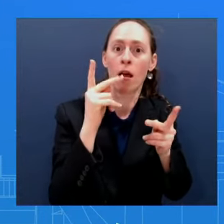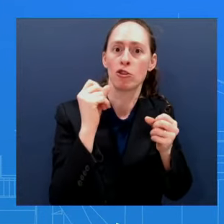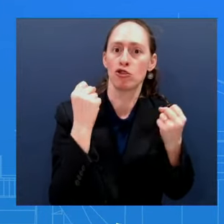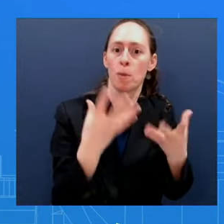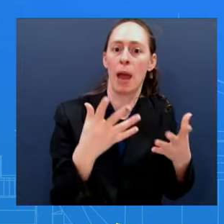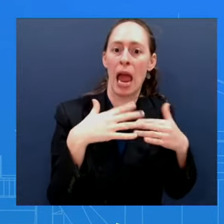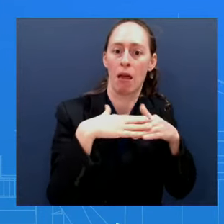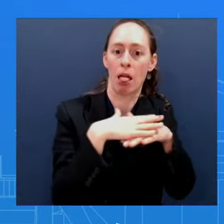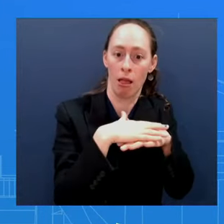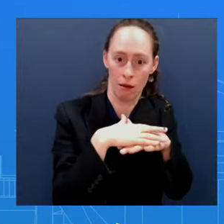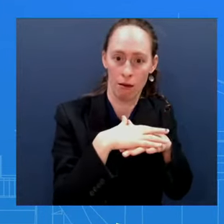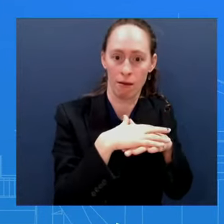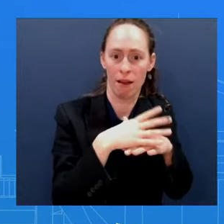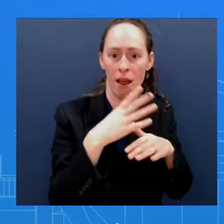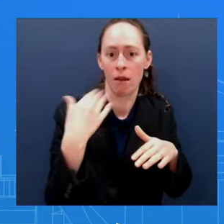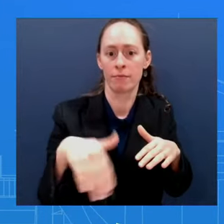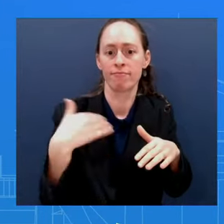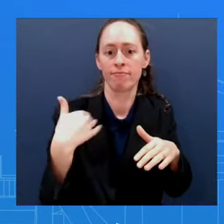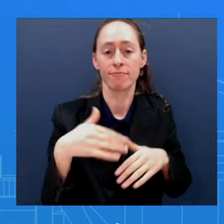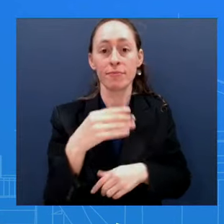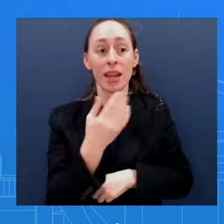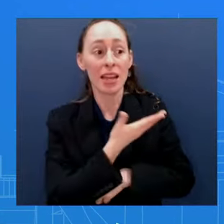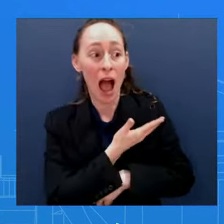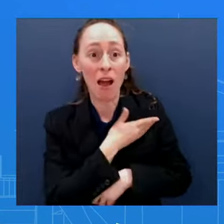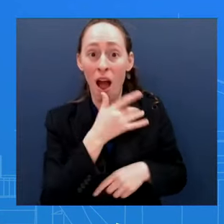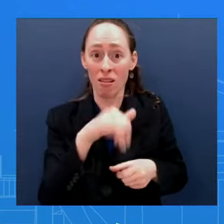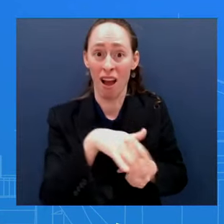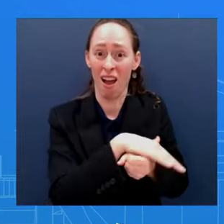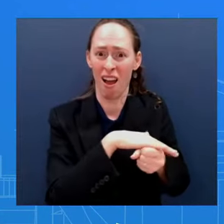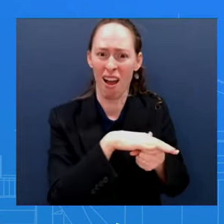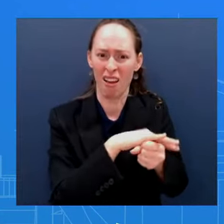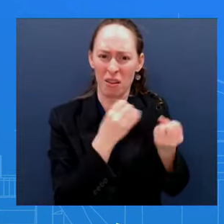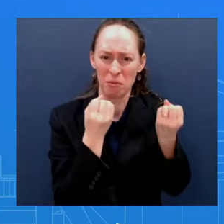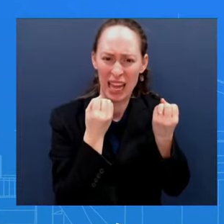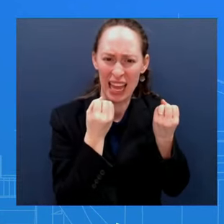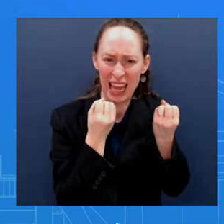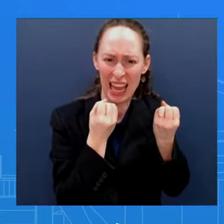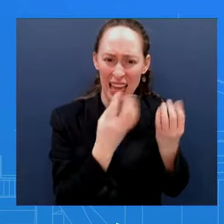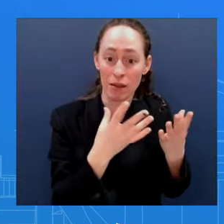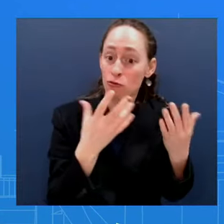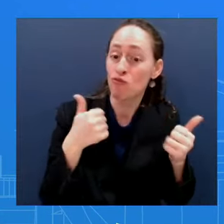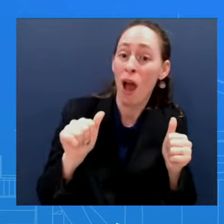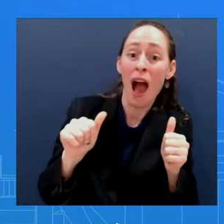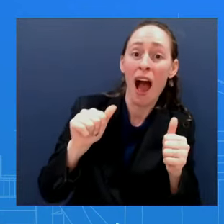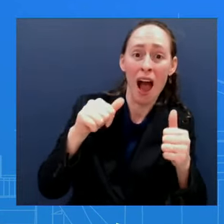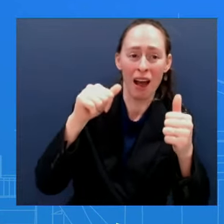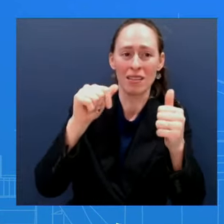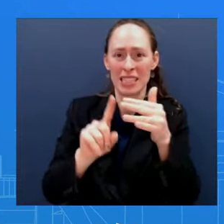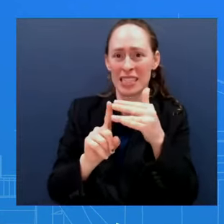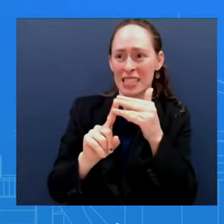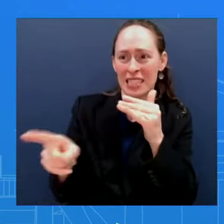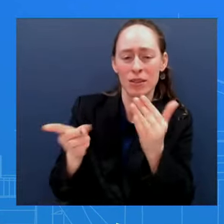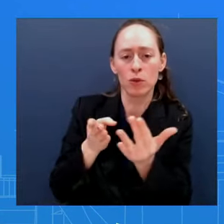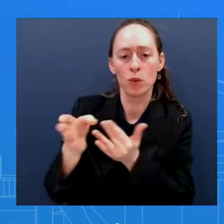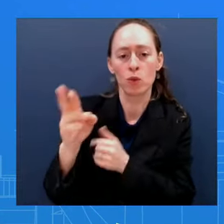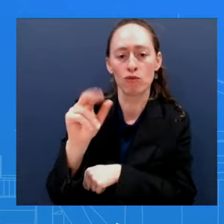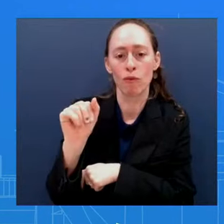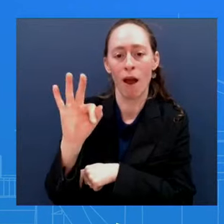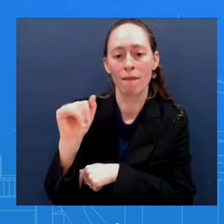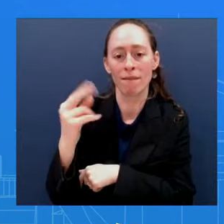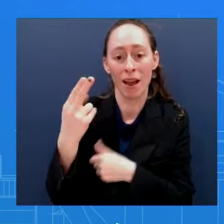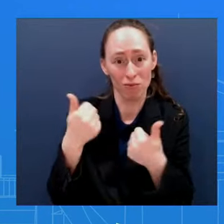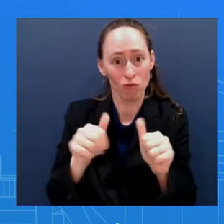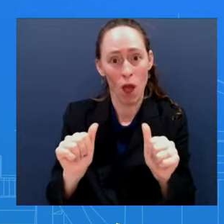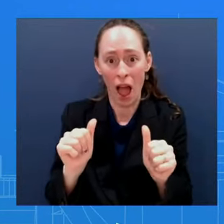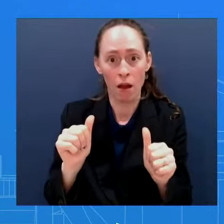refuge down there in Rafa So there is, there are legitimate military targets that the Israelis